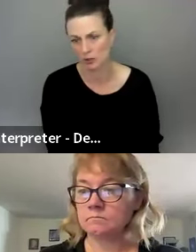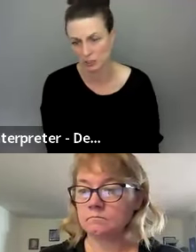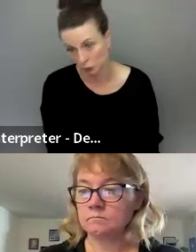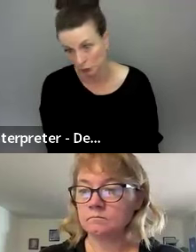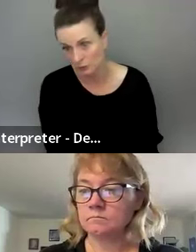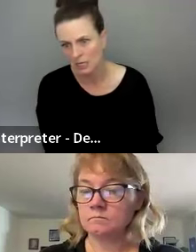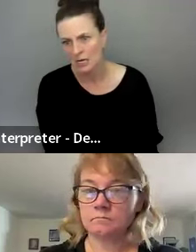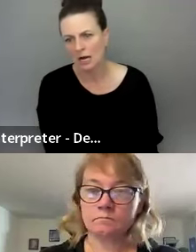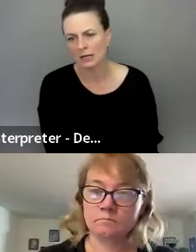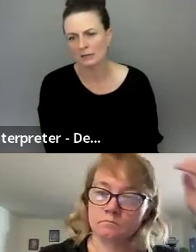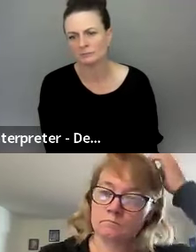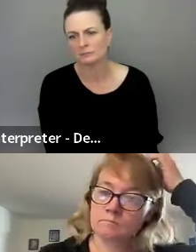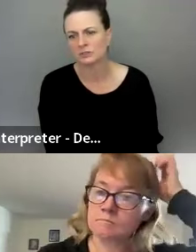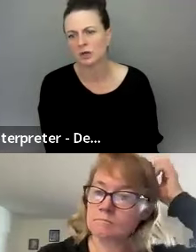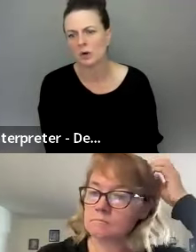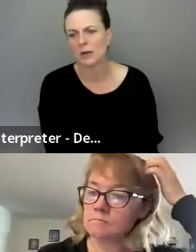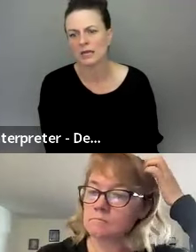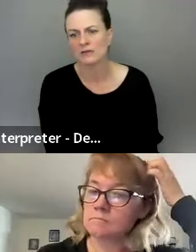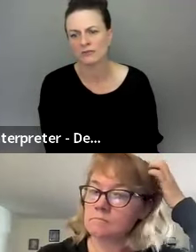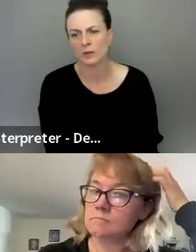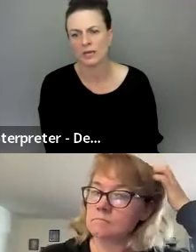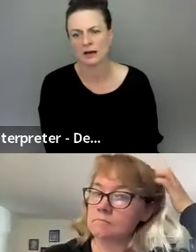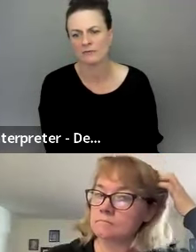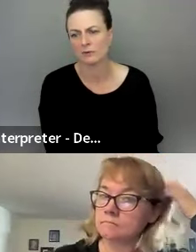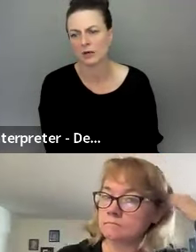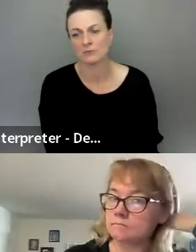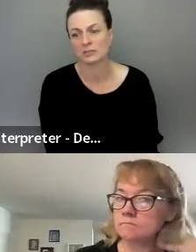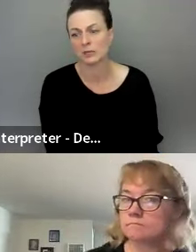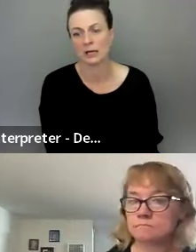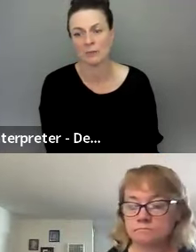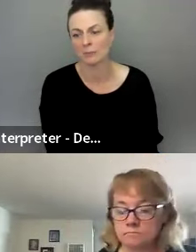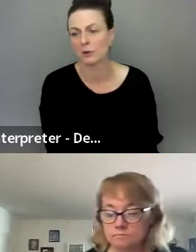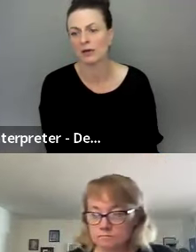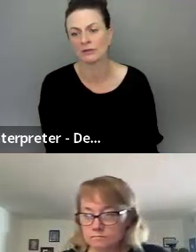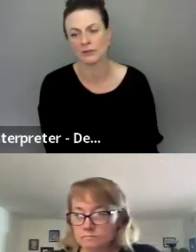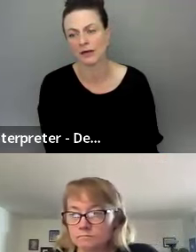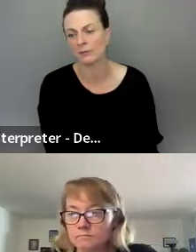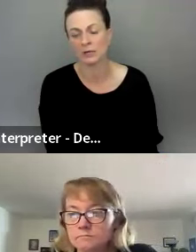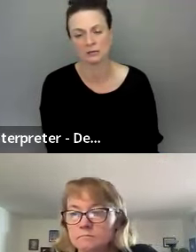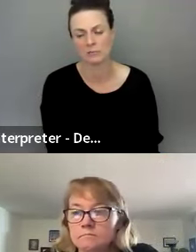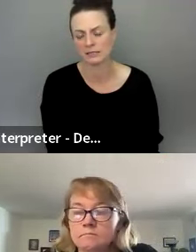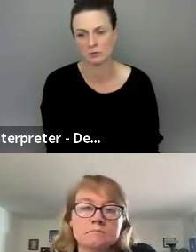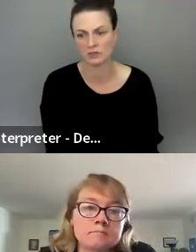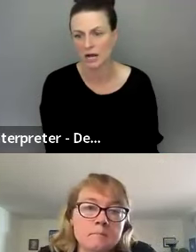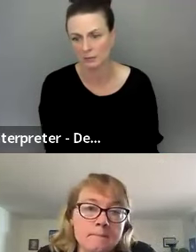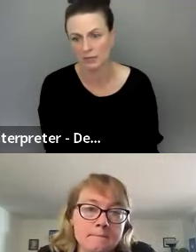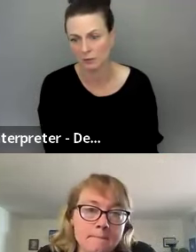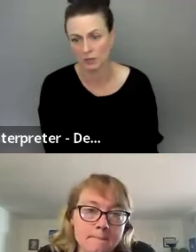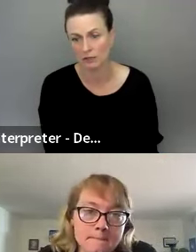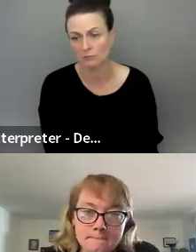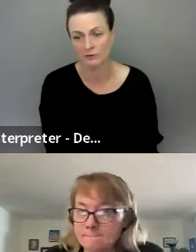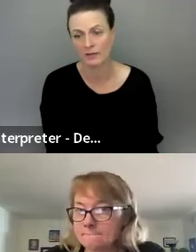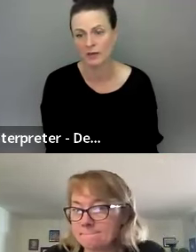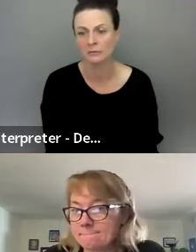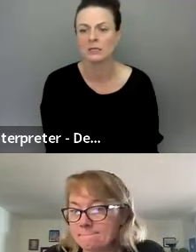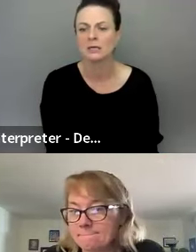don't know what to do. Um, so if we have things we can come up with, um, we can make some sort of document that